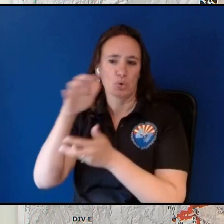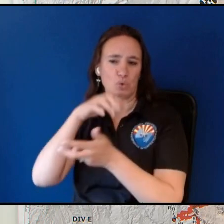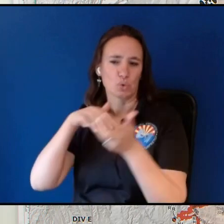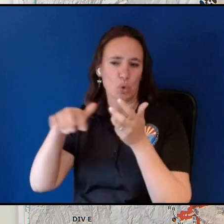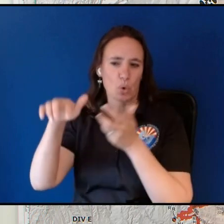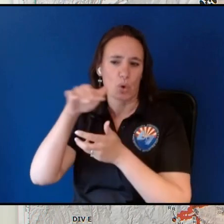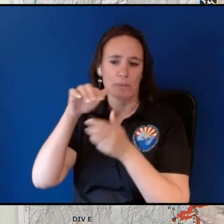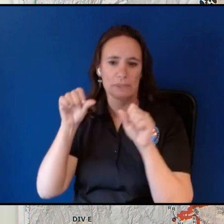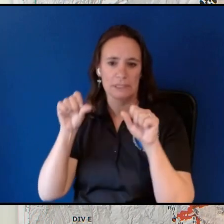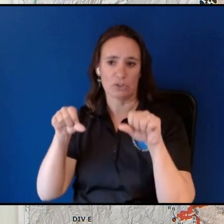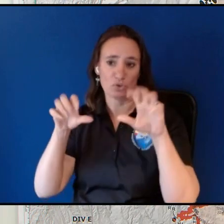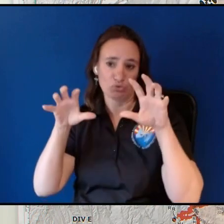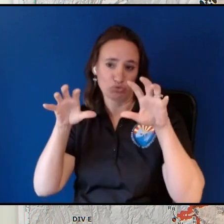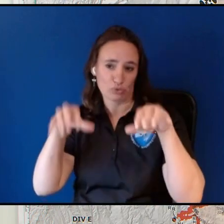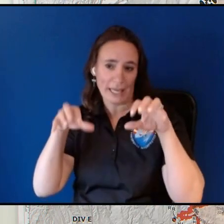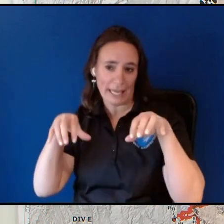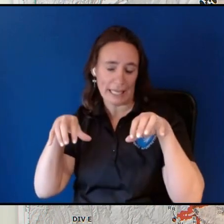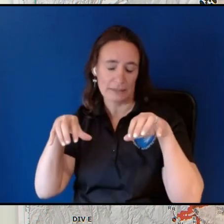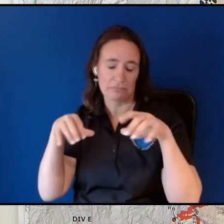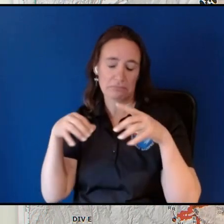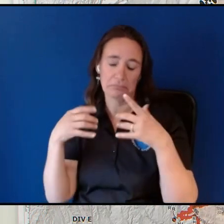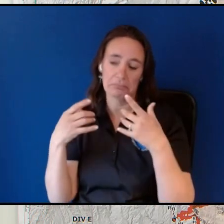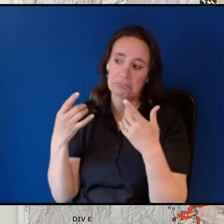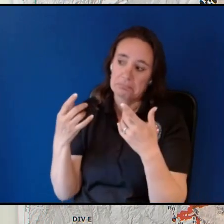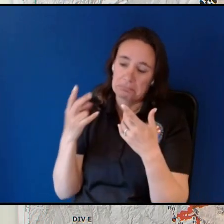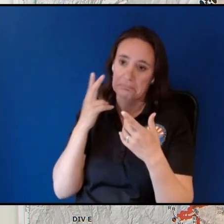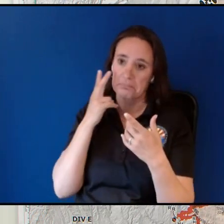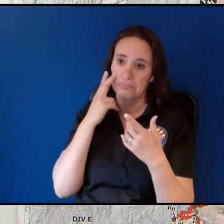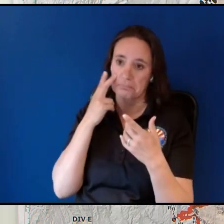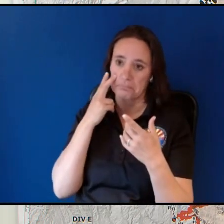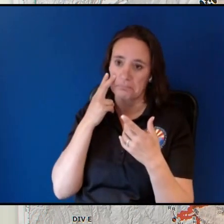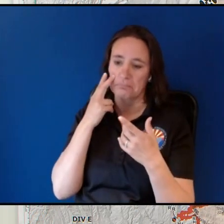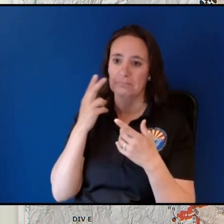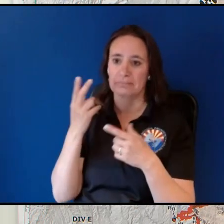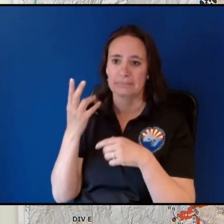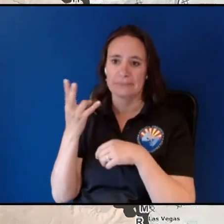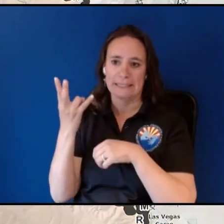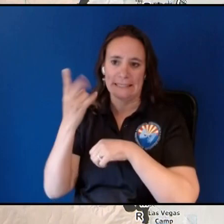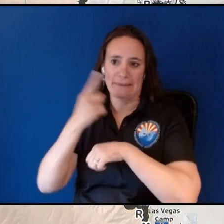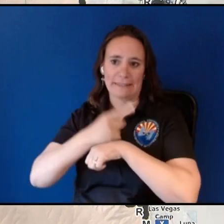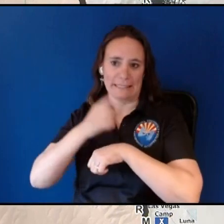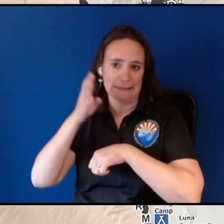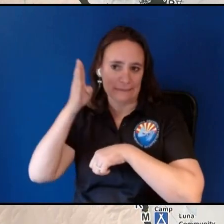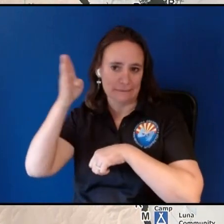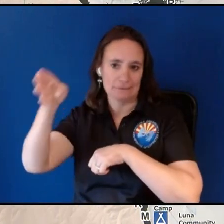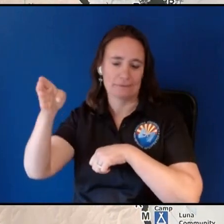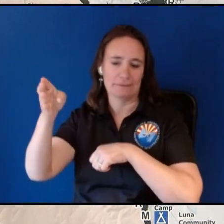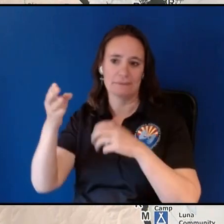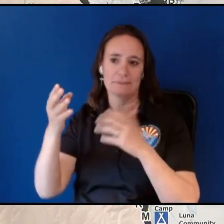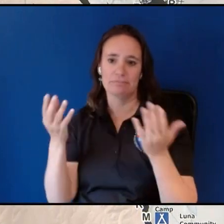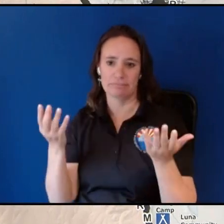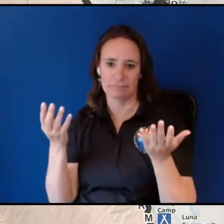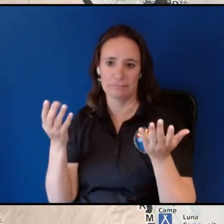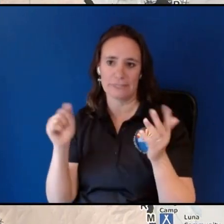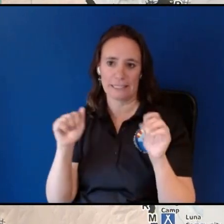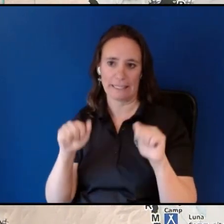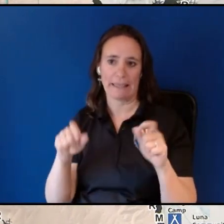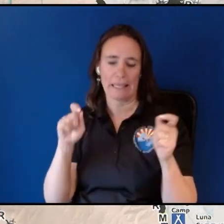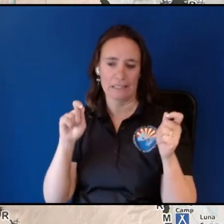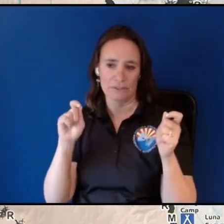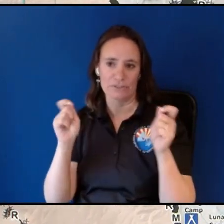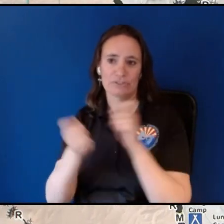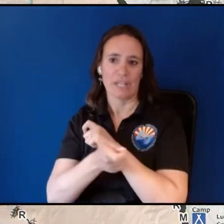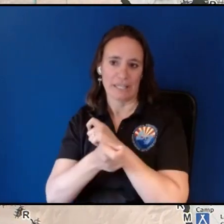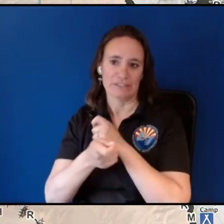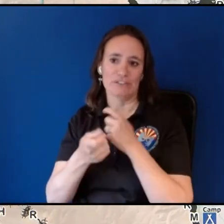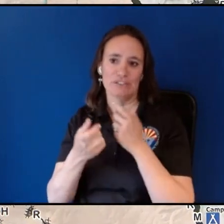some rain and thunderstorms but that is six seven days out which believe it or not is still kind of fantasy land when it